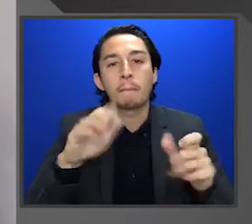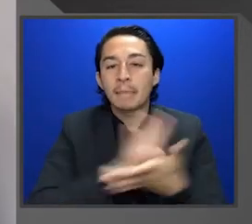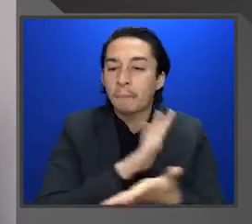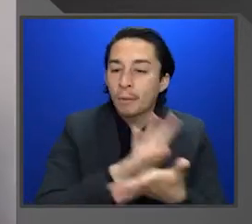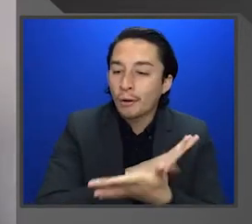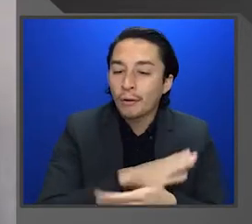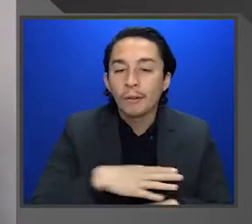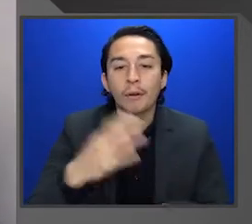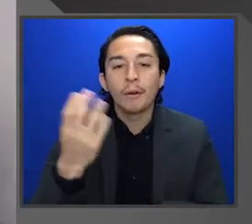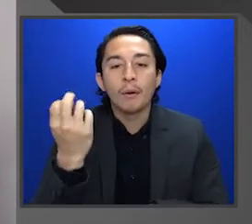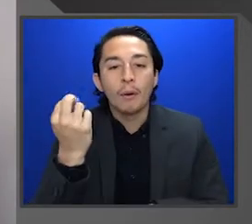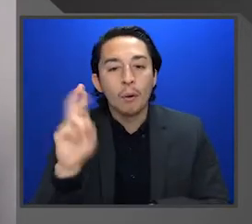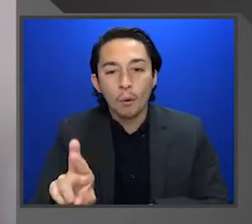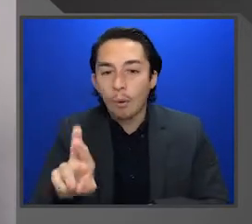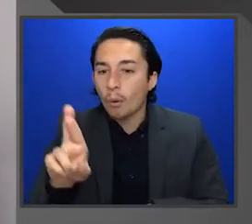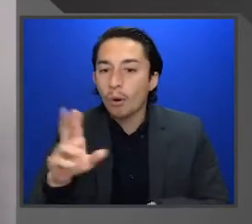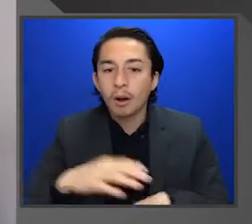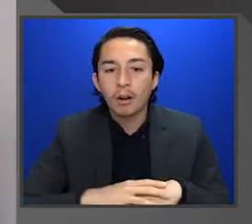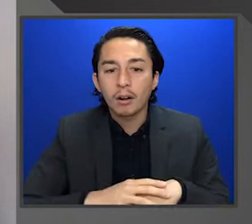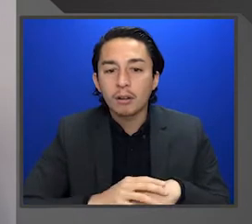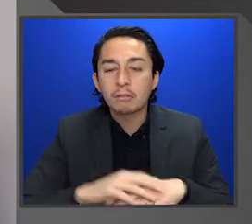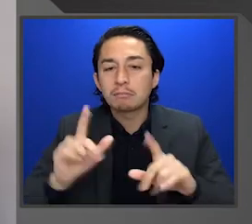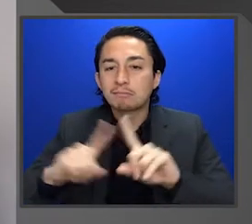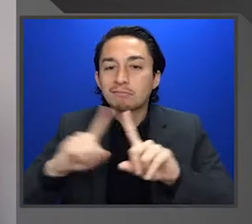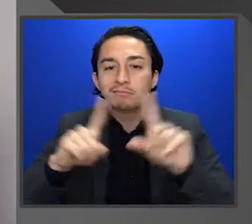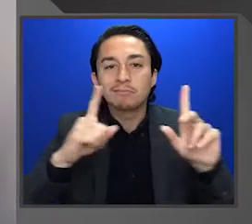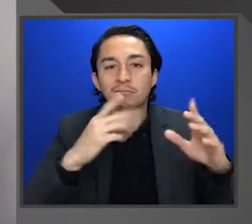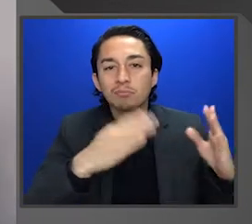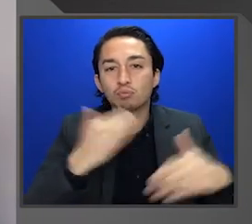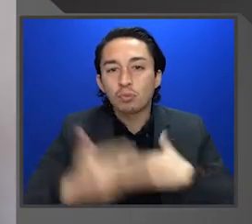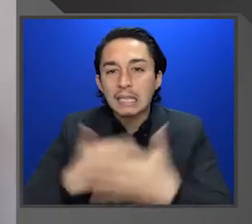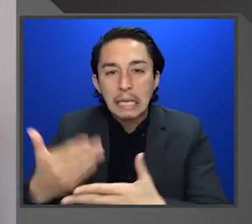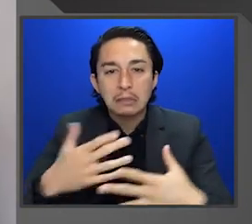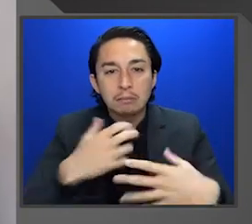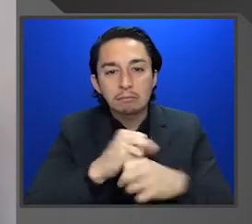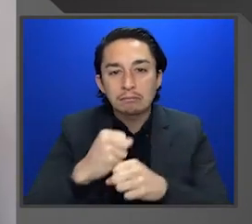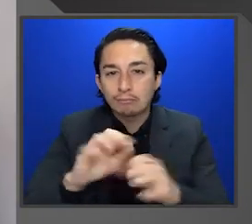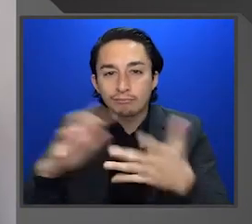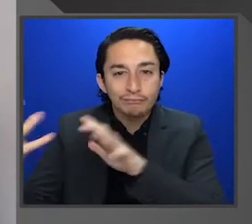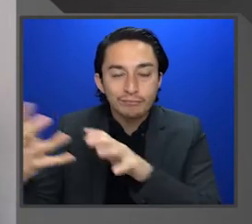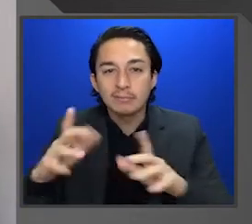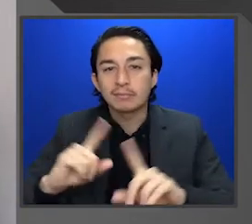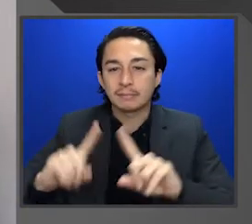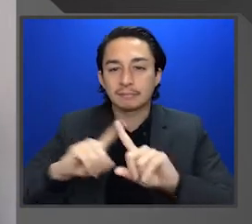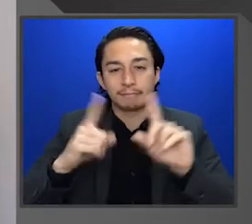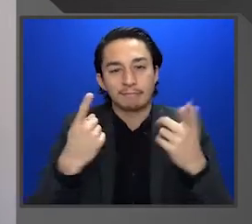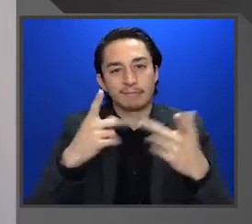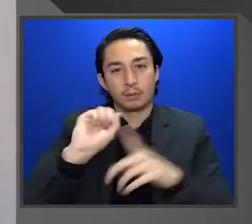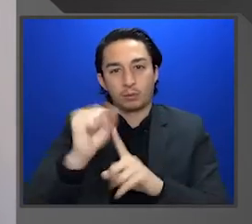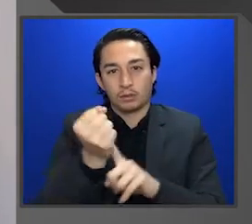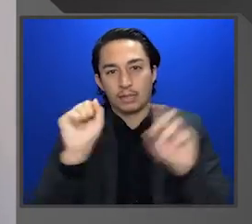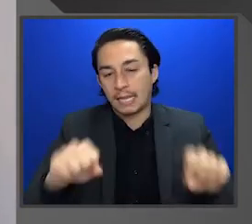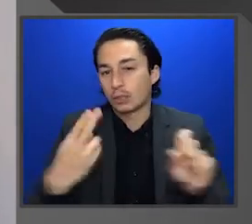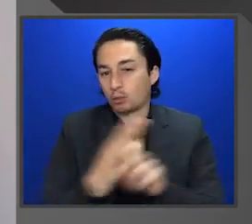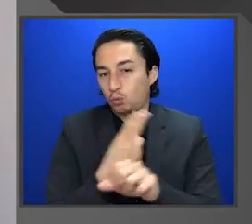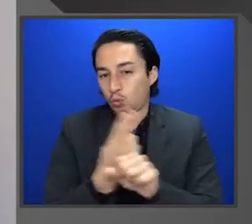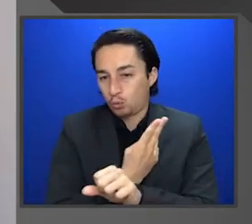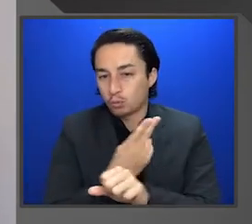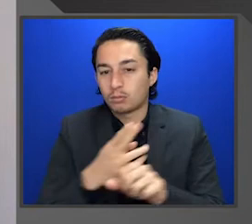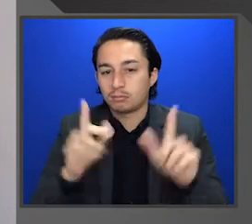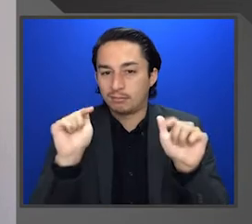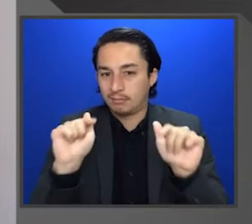sheets of paper or, you know, defects in manufacturing processes. Those are some different use cases